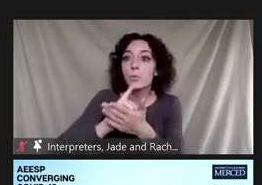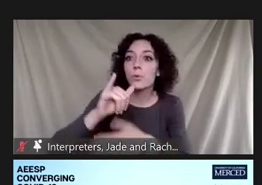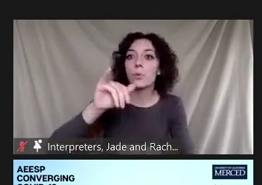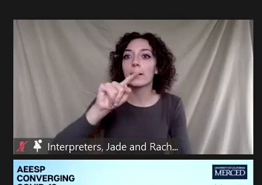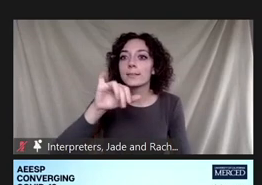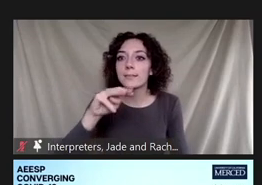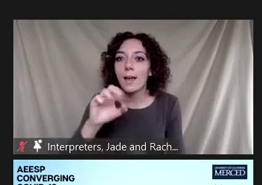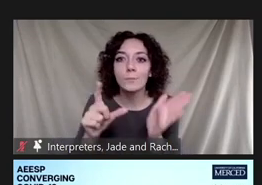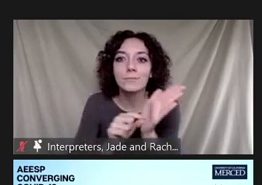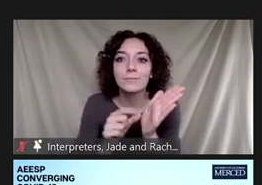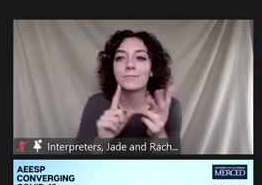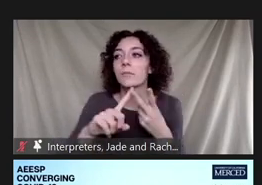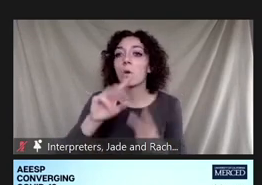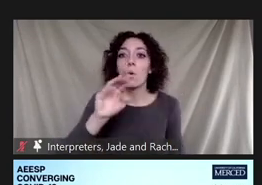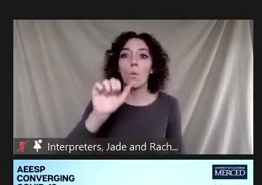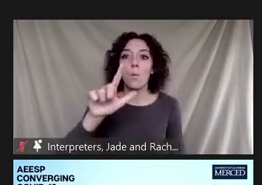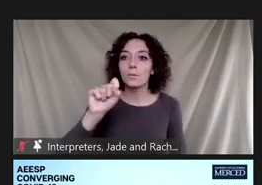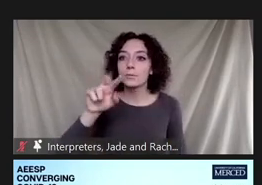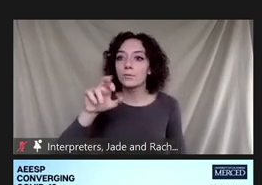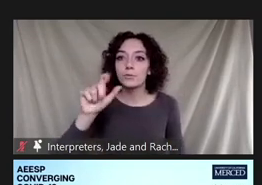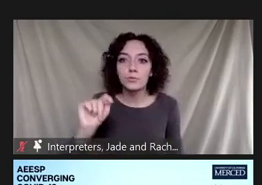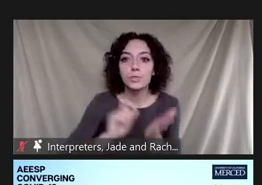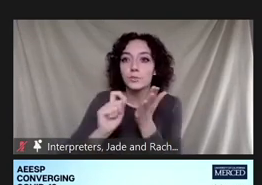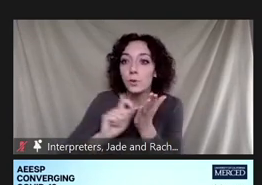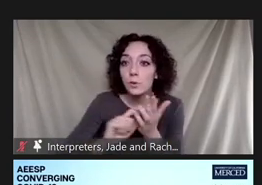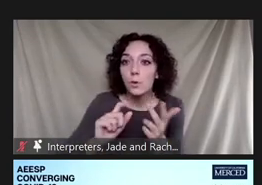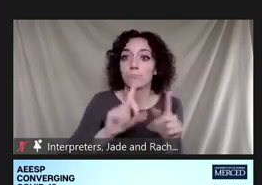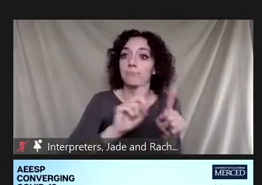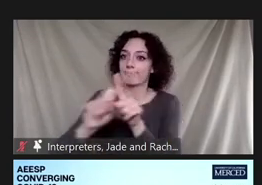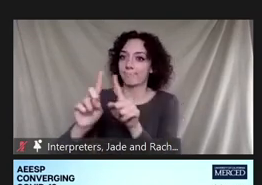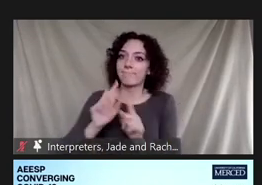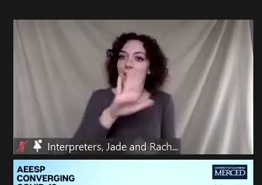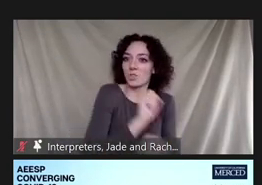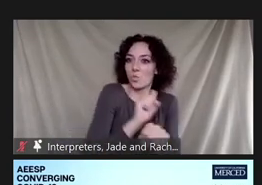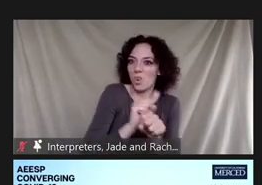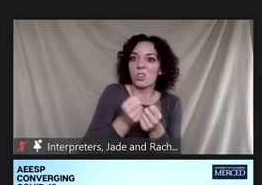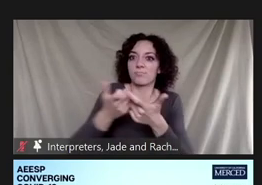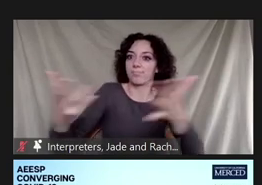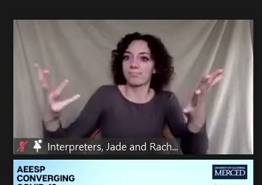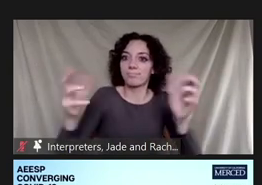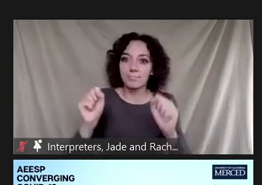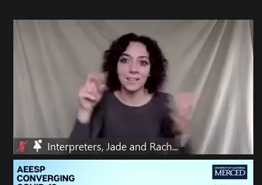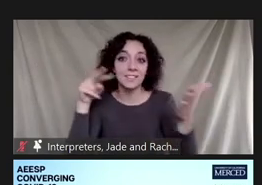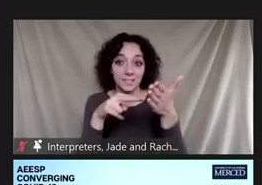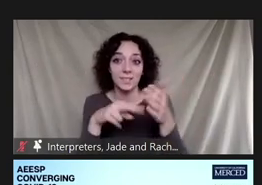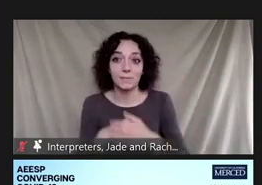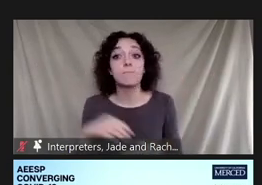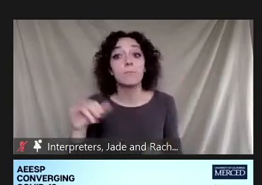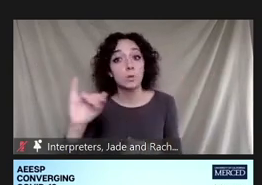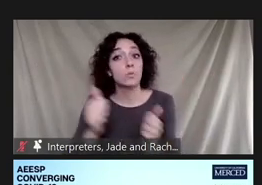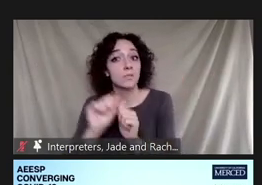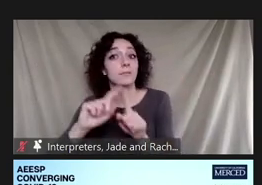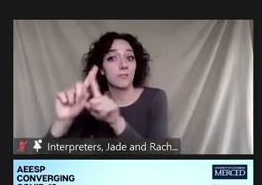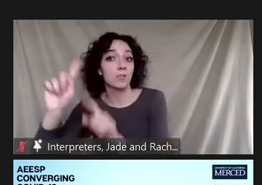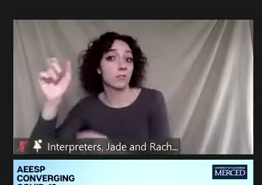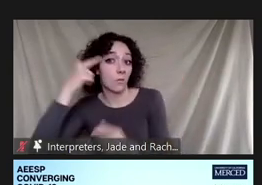wall street journal and other outlets he has presented his research to senior appointed governmental leaders as well please join